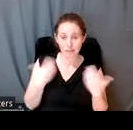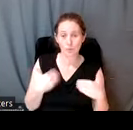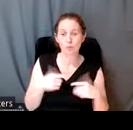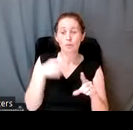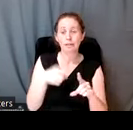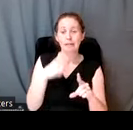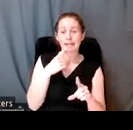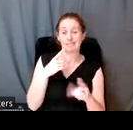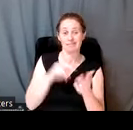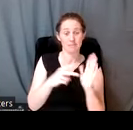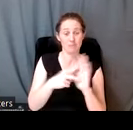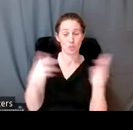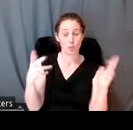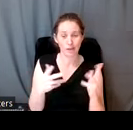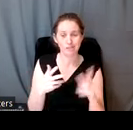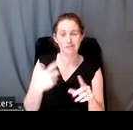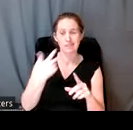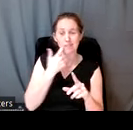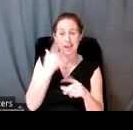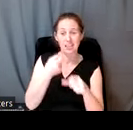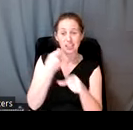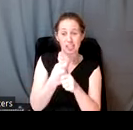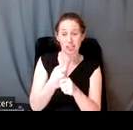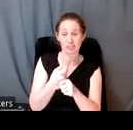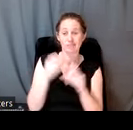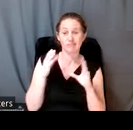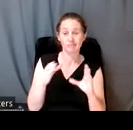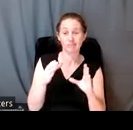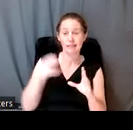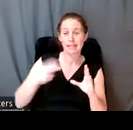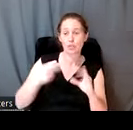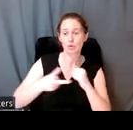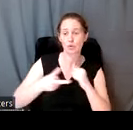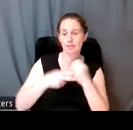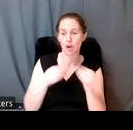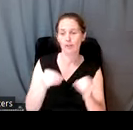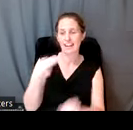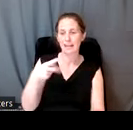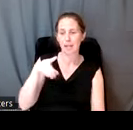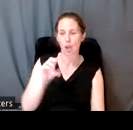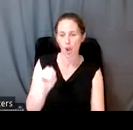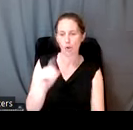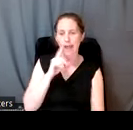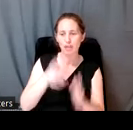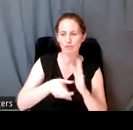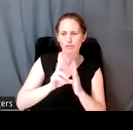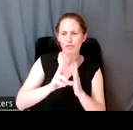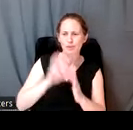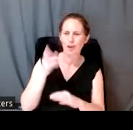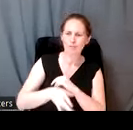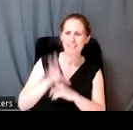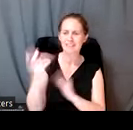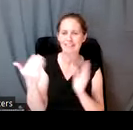To put this in context, in the past year alone, the Historic Preservation Office, or HPO, has reviewed over 7